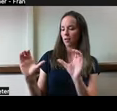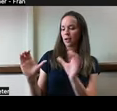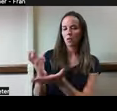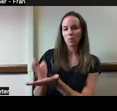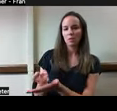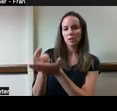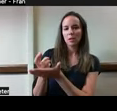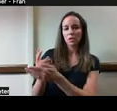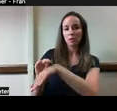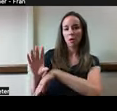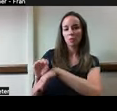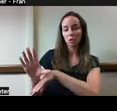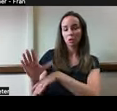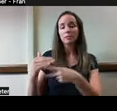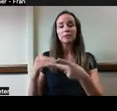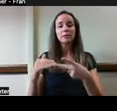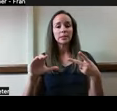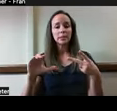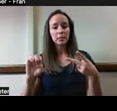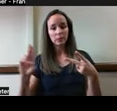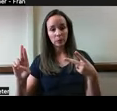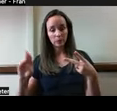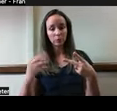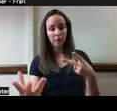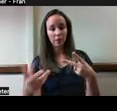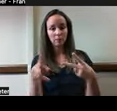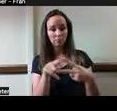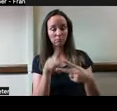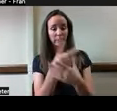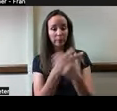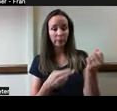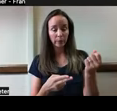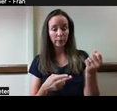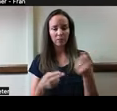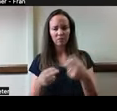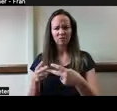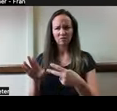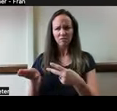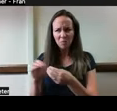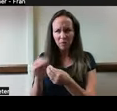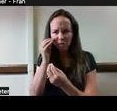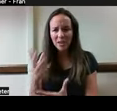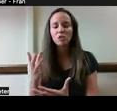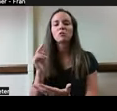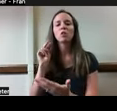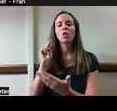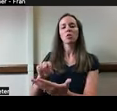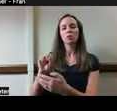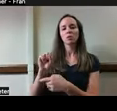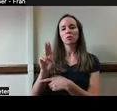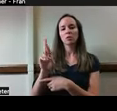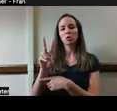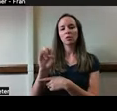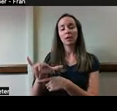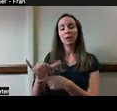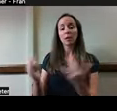and CEU credits, and more information on this is available in the survey that you will get following